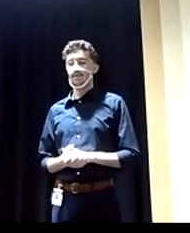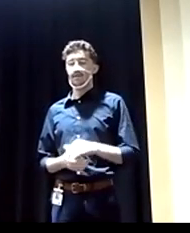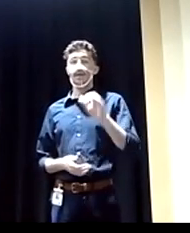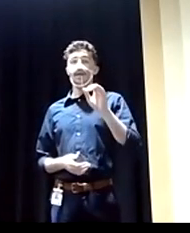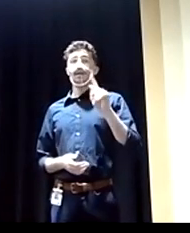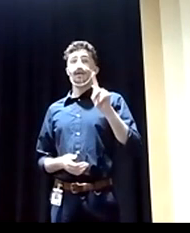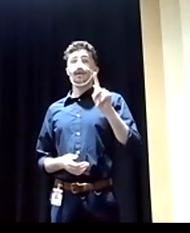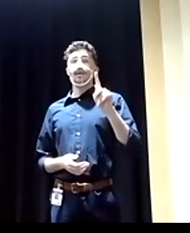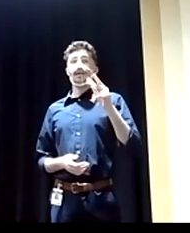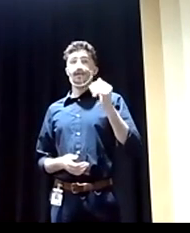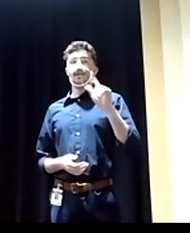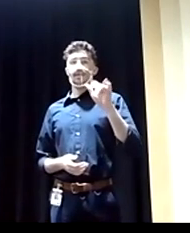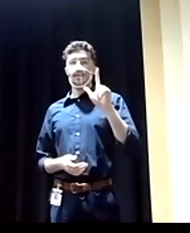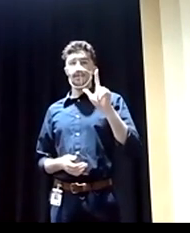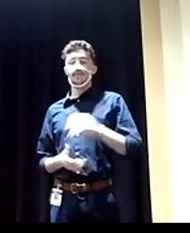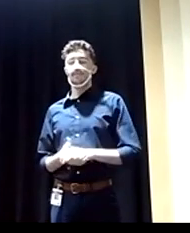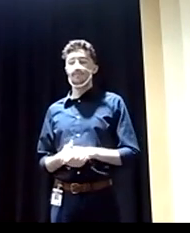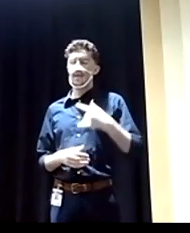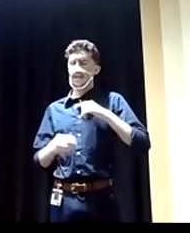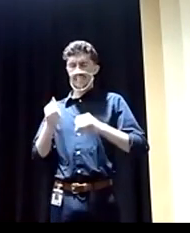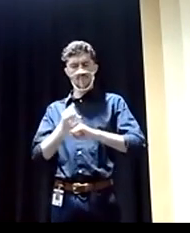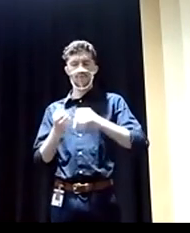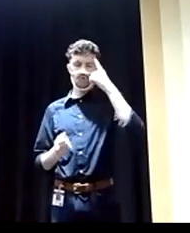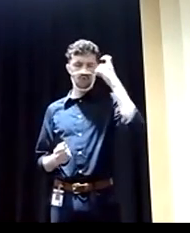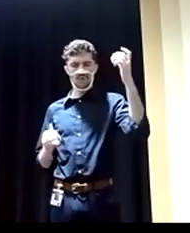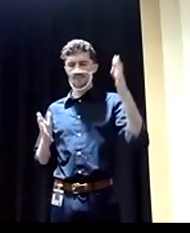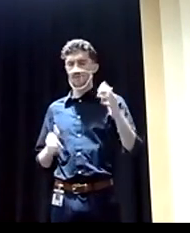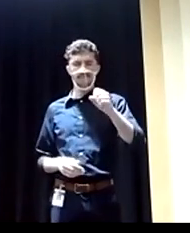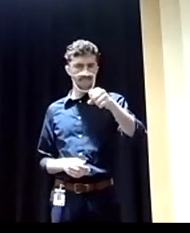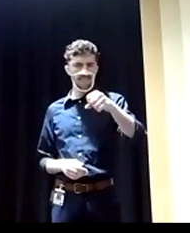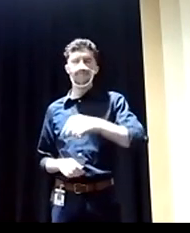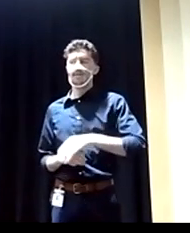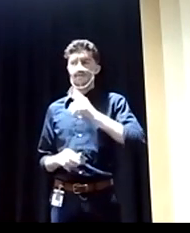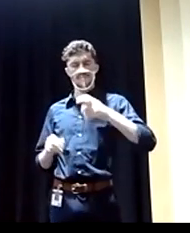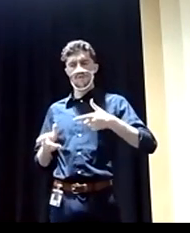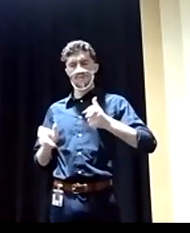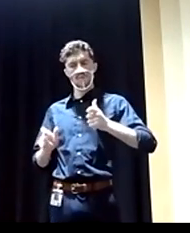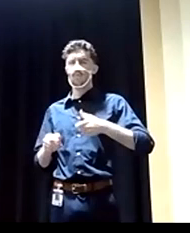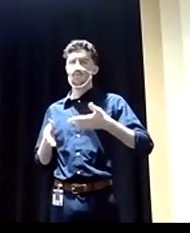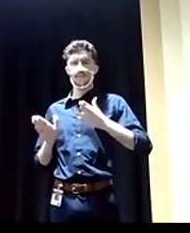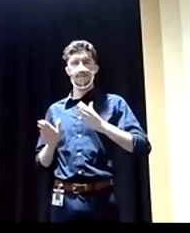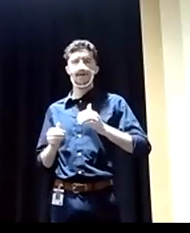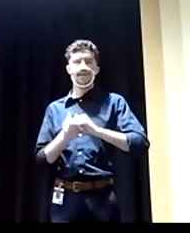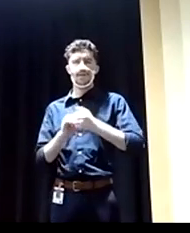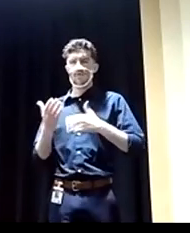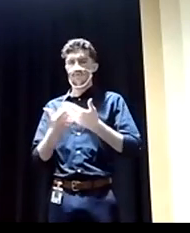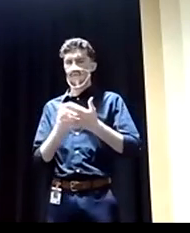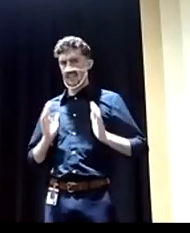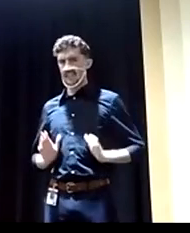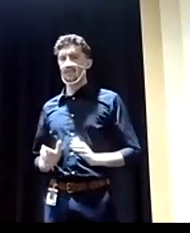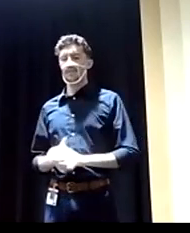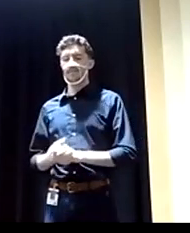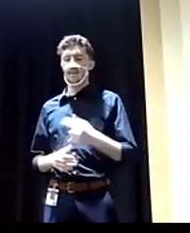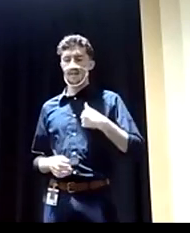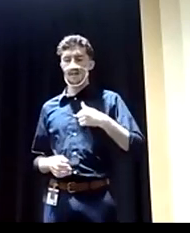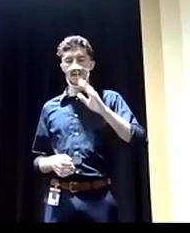would definitely support the dreamers act or, and, um, and a quicker path to citizenship. I cannot stress enough. I am